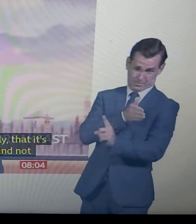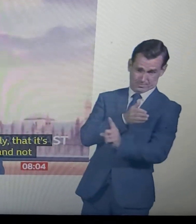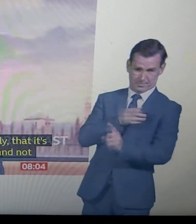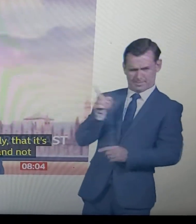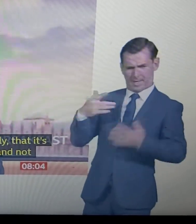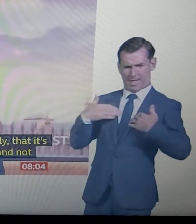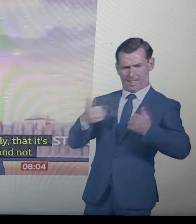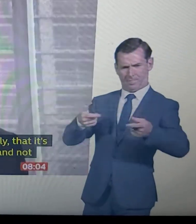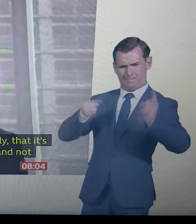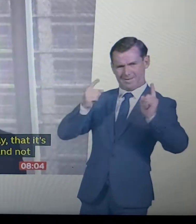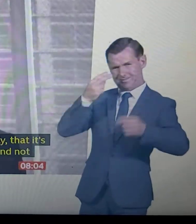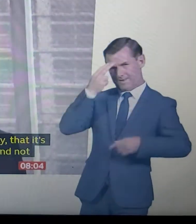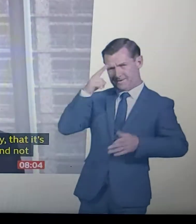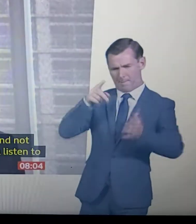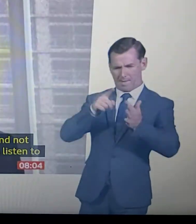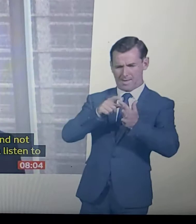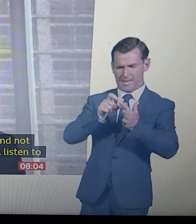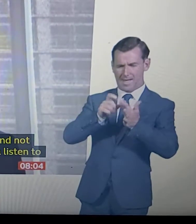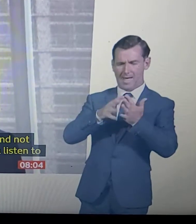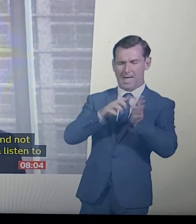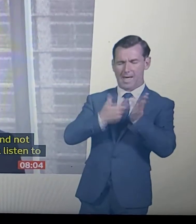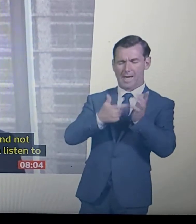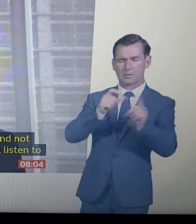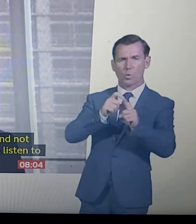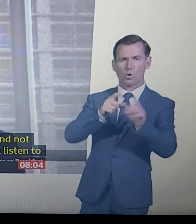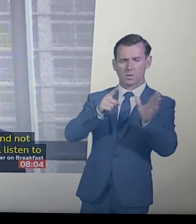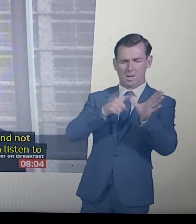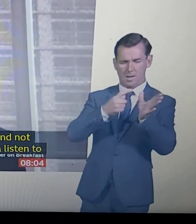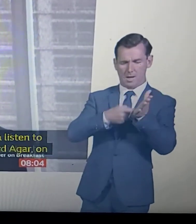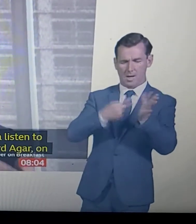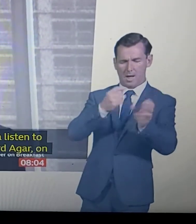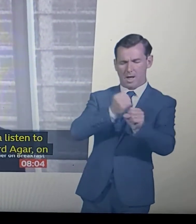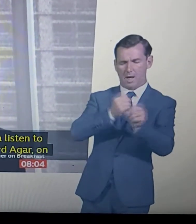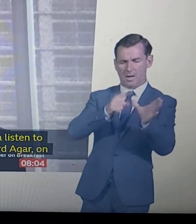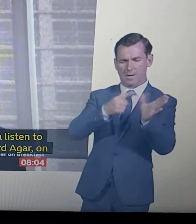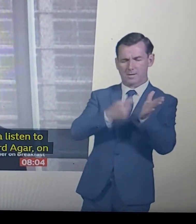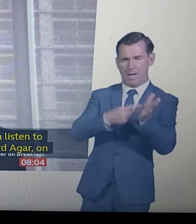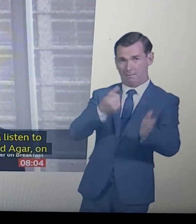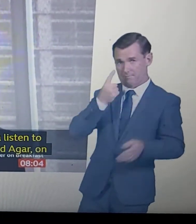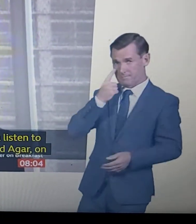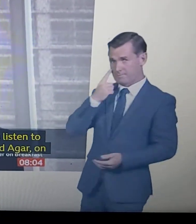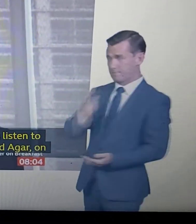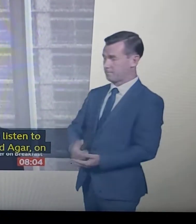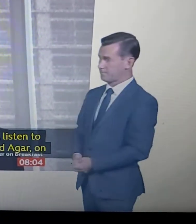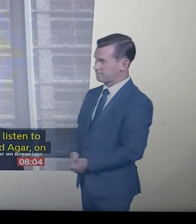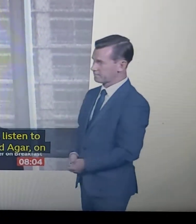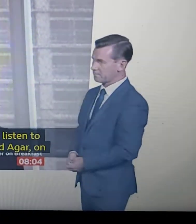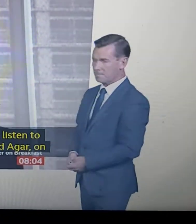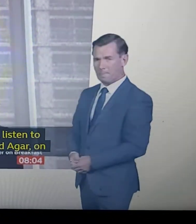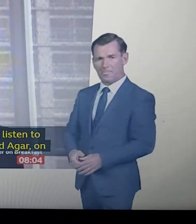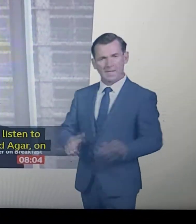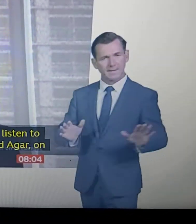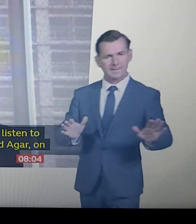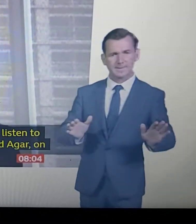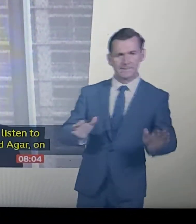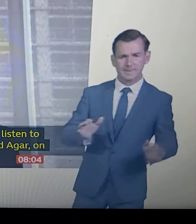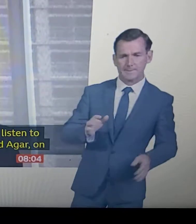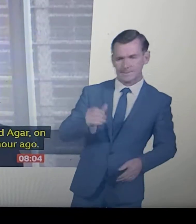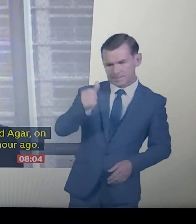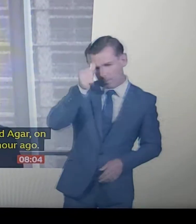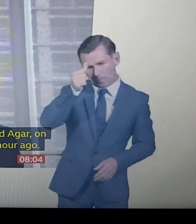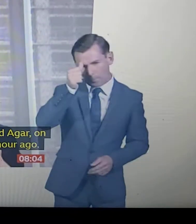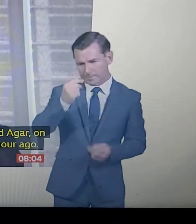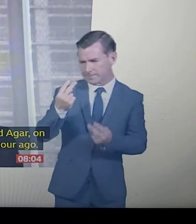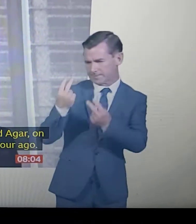an hour ago. It is a very significant impact on our economy. It's something that the Chancellor was well aware